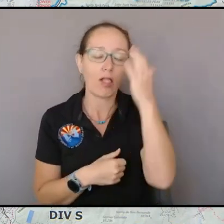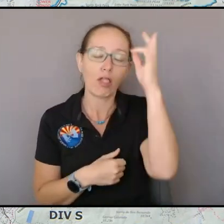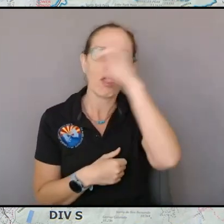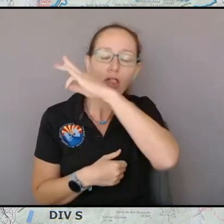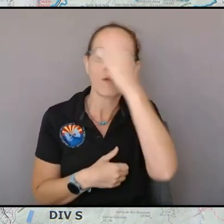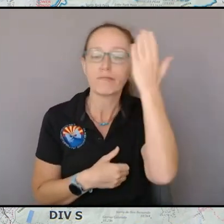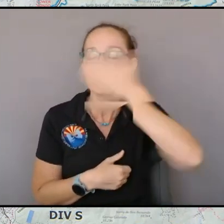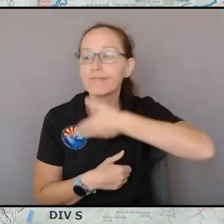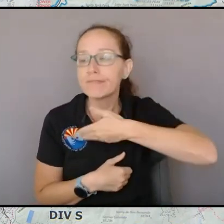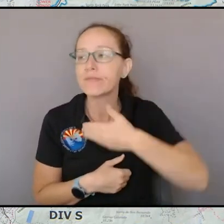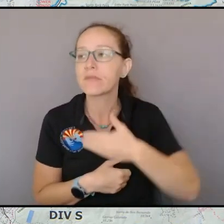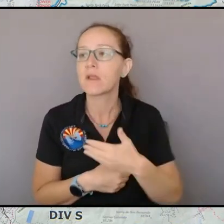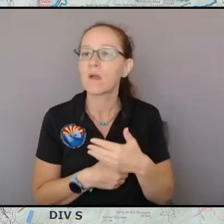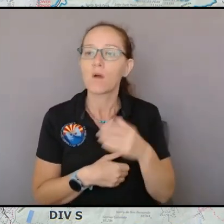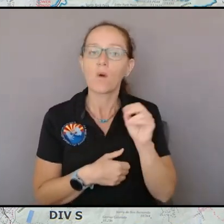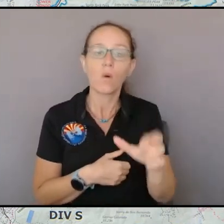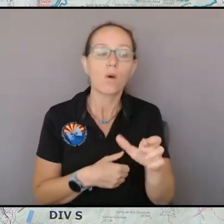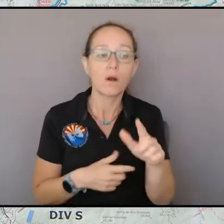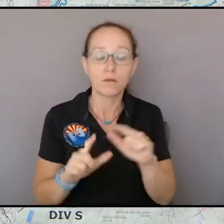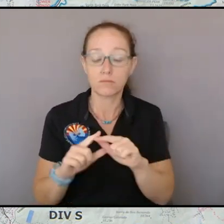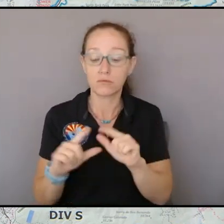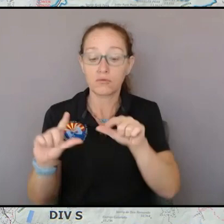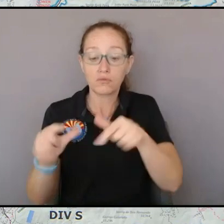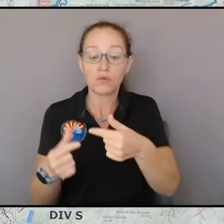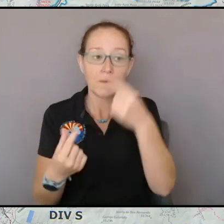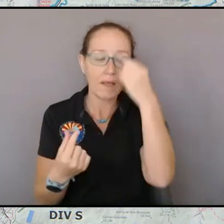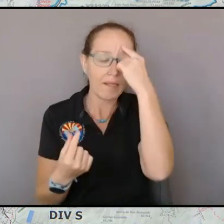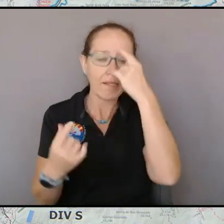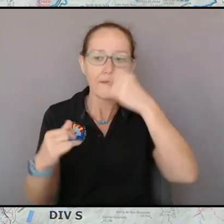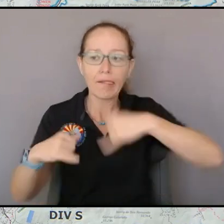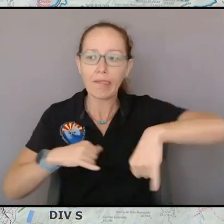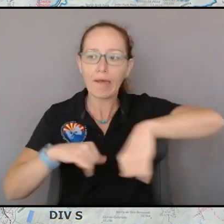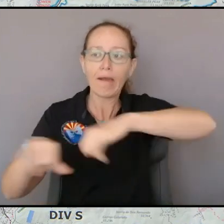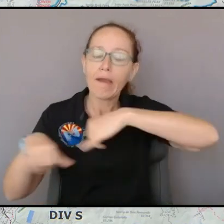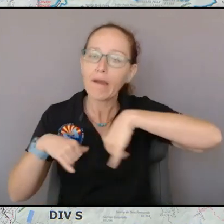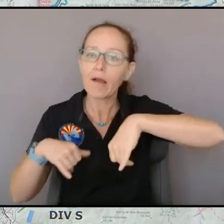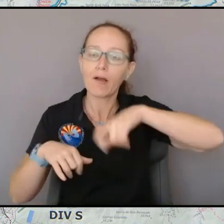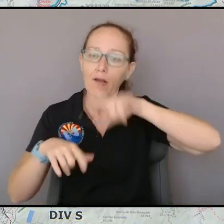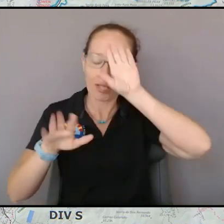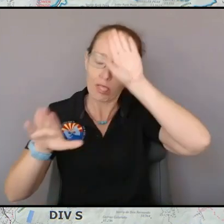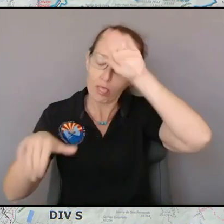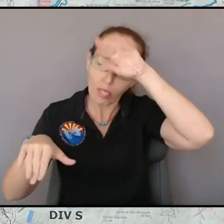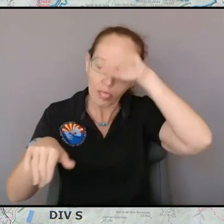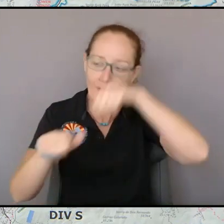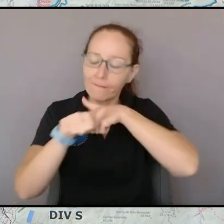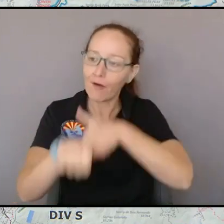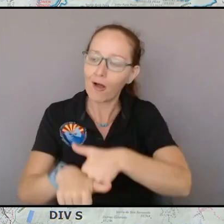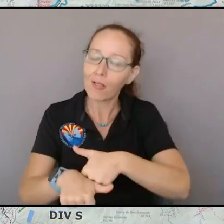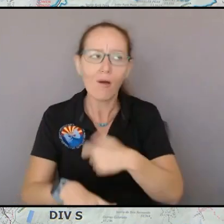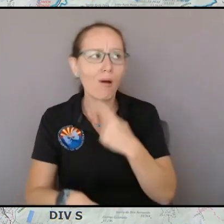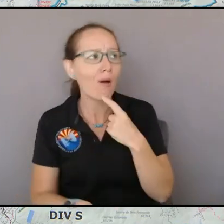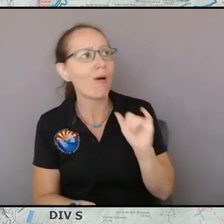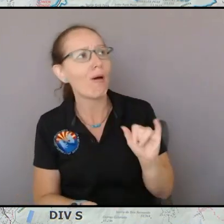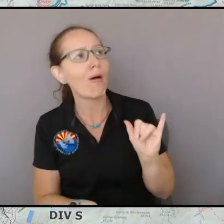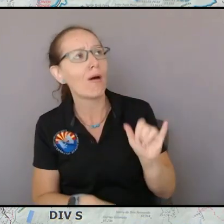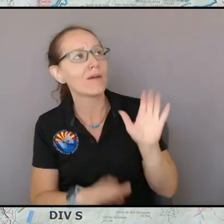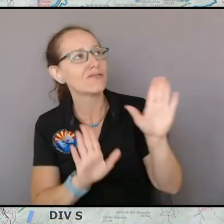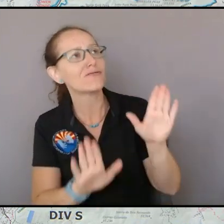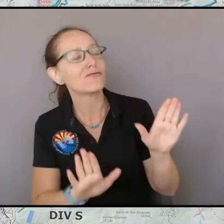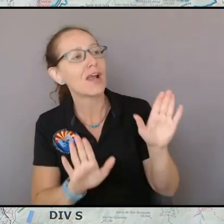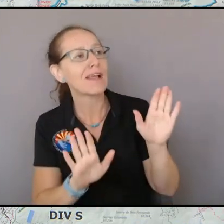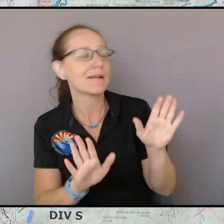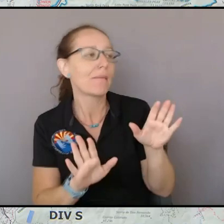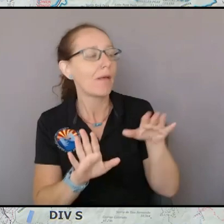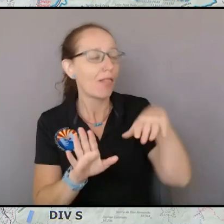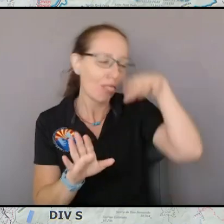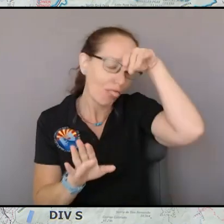great plan yeah me too I think it's a great plan the next thing you know you're you're doing something that maybe only one person was thinking and everybody else was